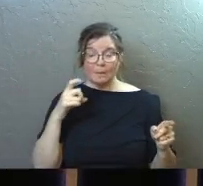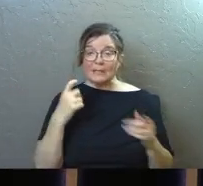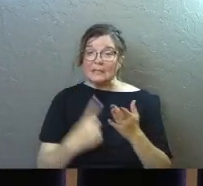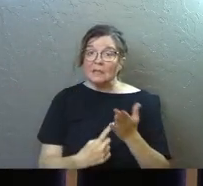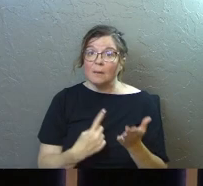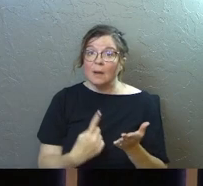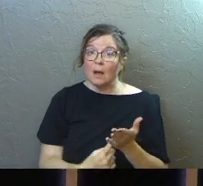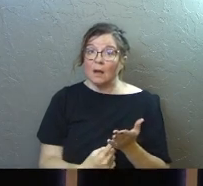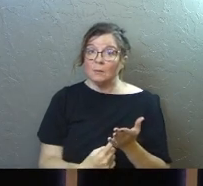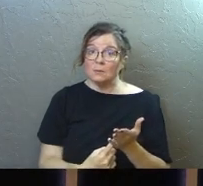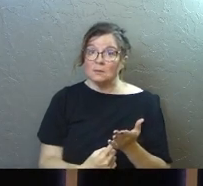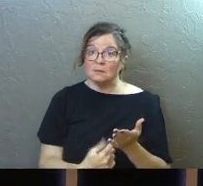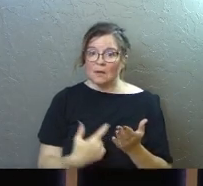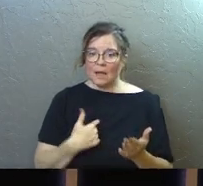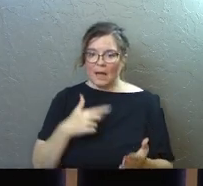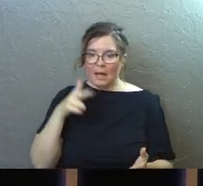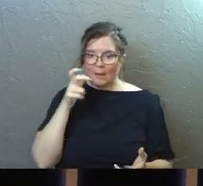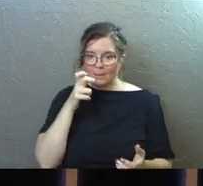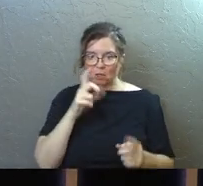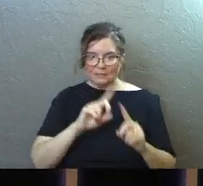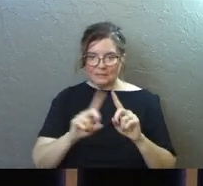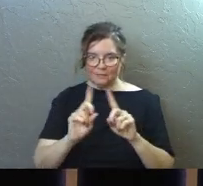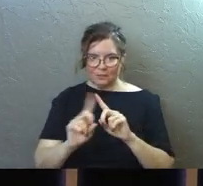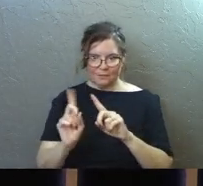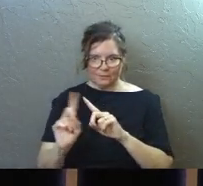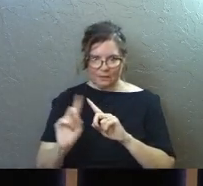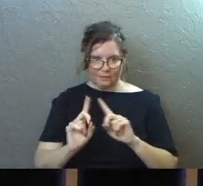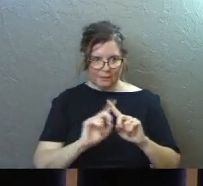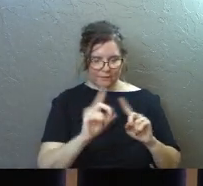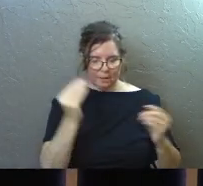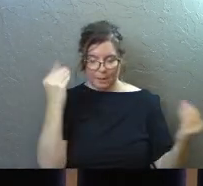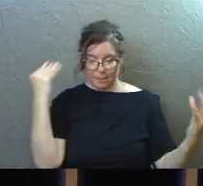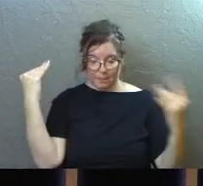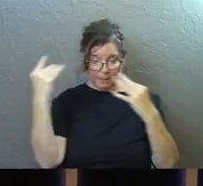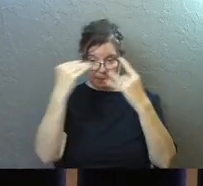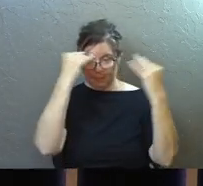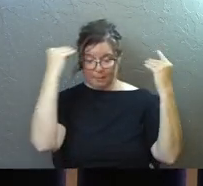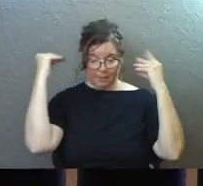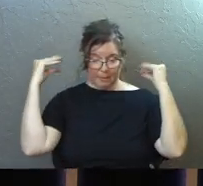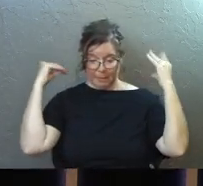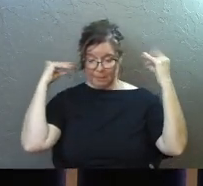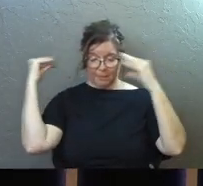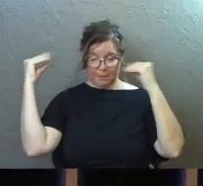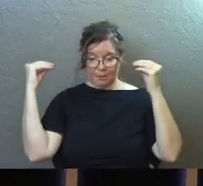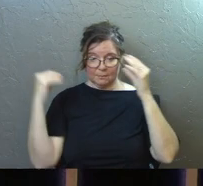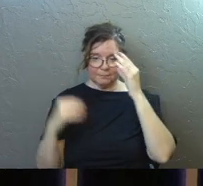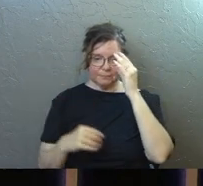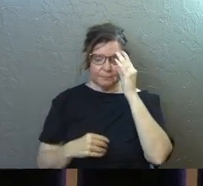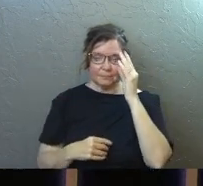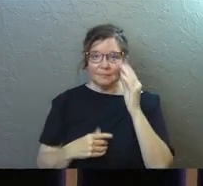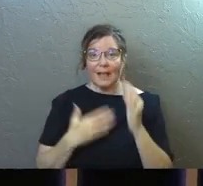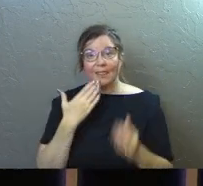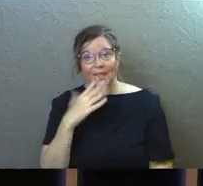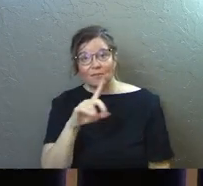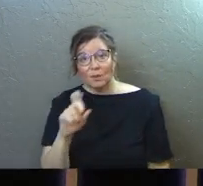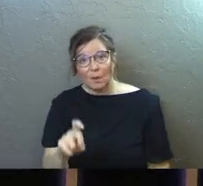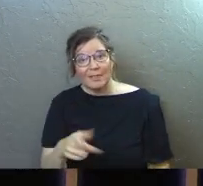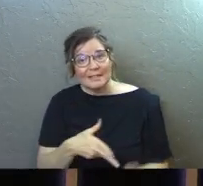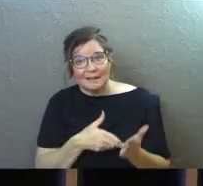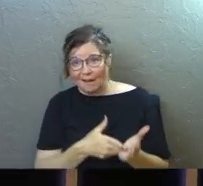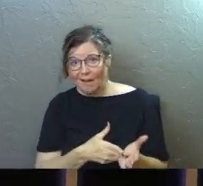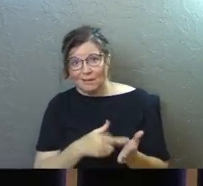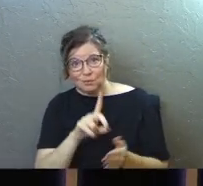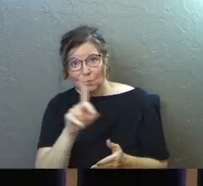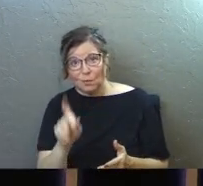sometimes I'm hearing all the voices and there's so much honesty in that. Thank you for those questions, by the way. There's so much